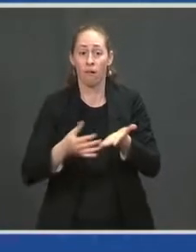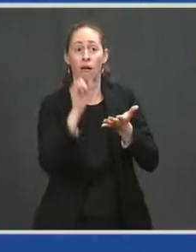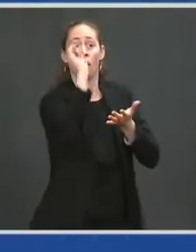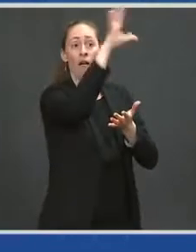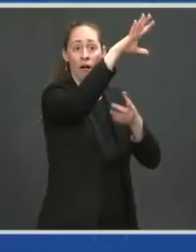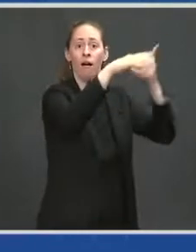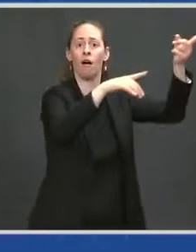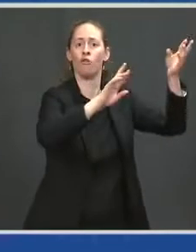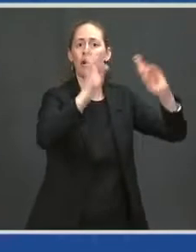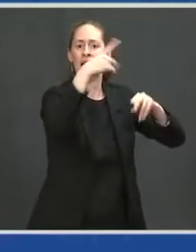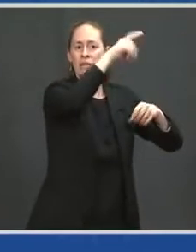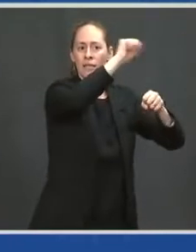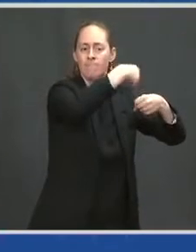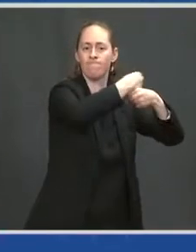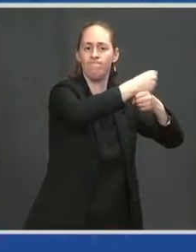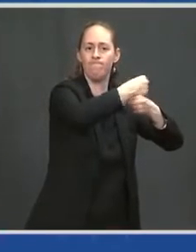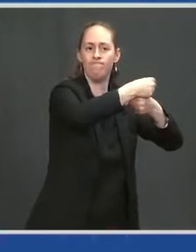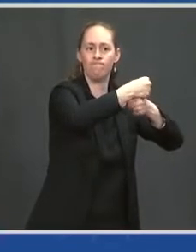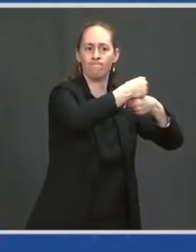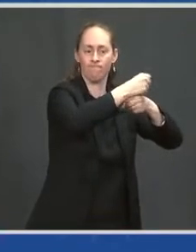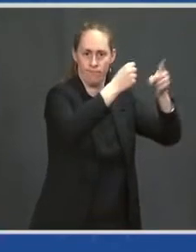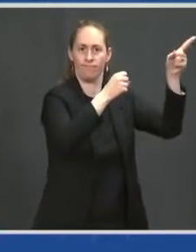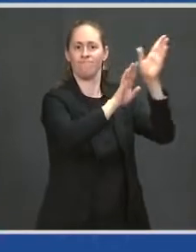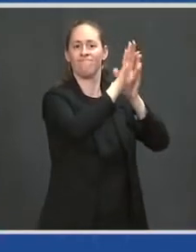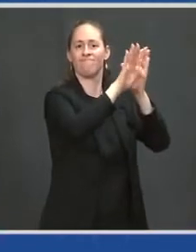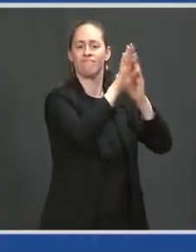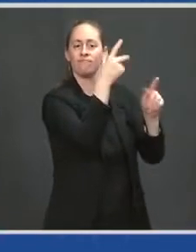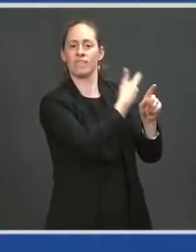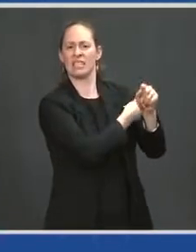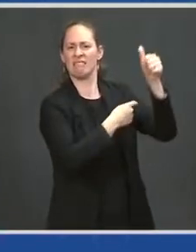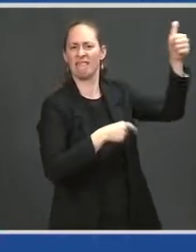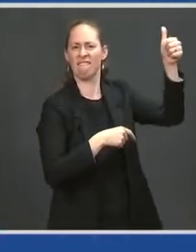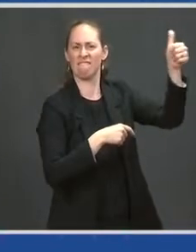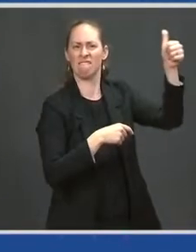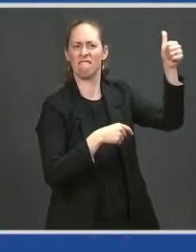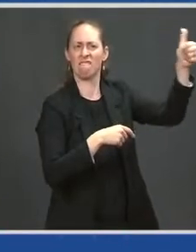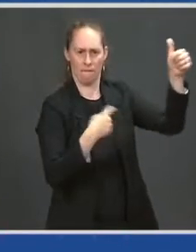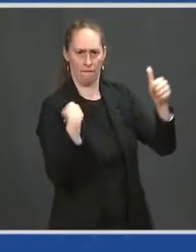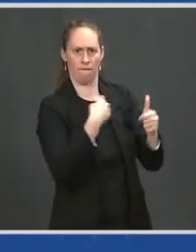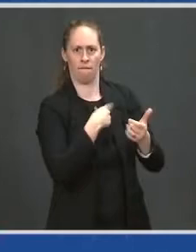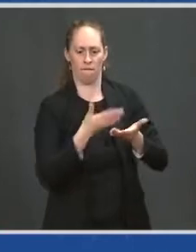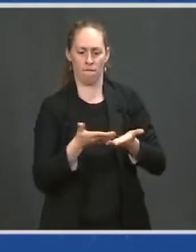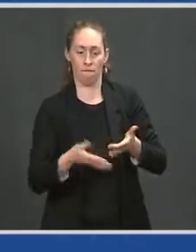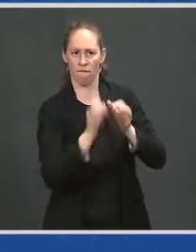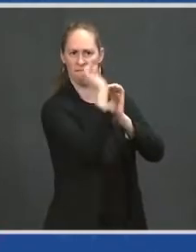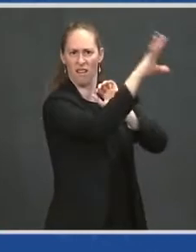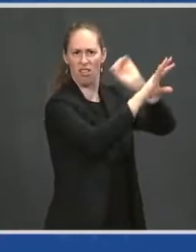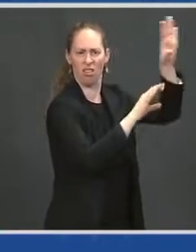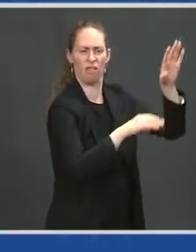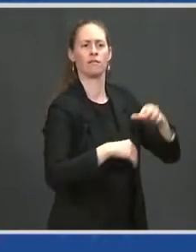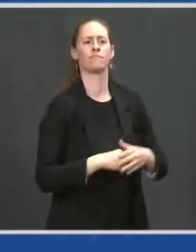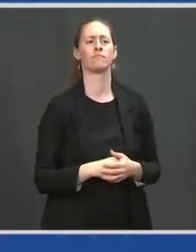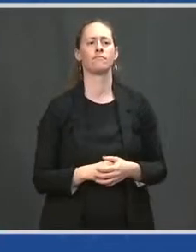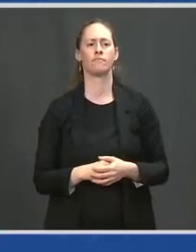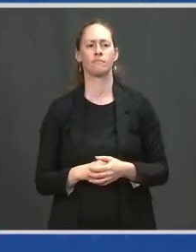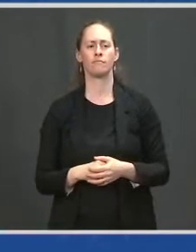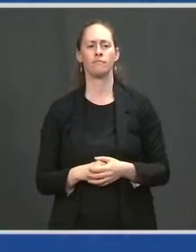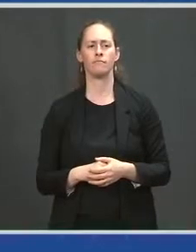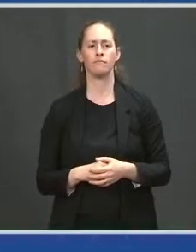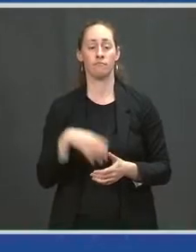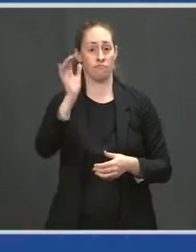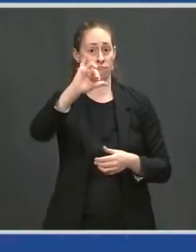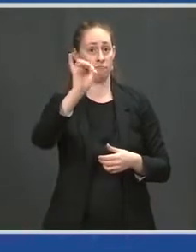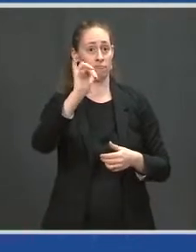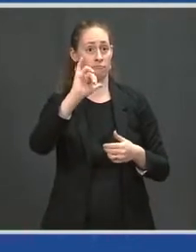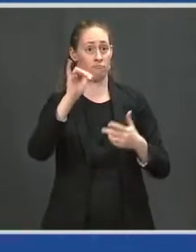to build a vaccine. And that's being done as well. We're also discussing, I've discussed with him,